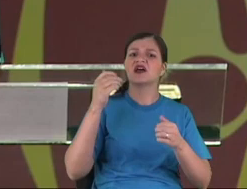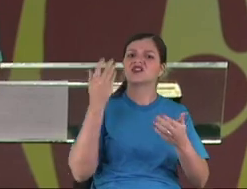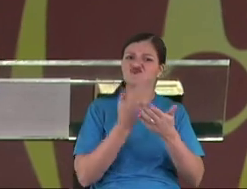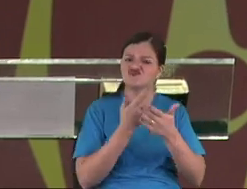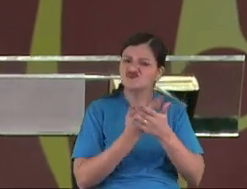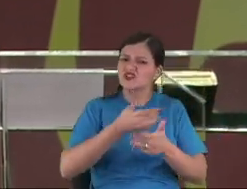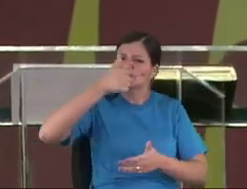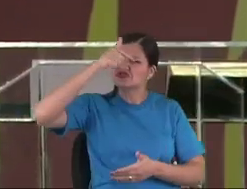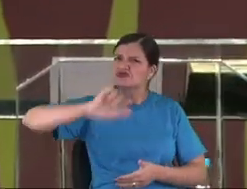sleeping. Let him